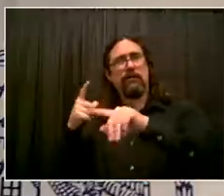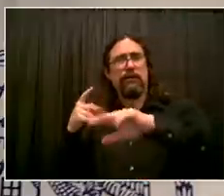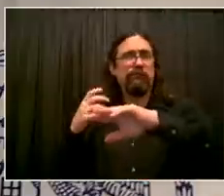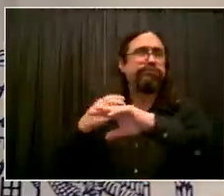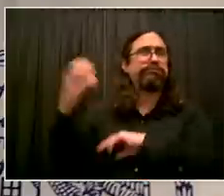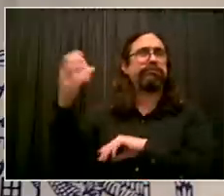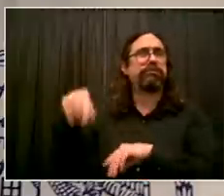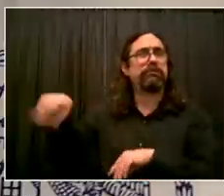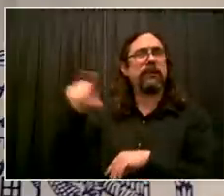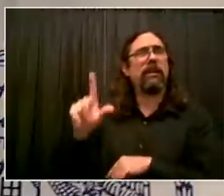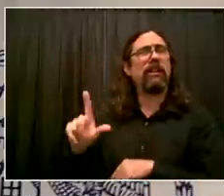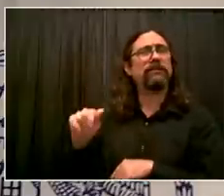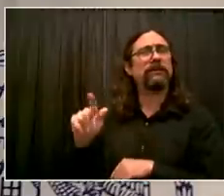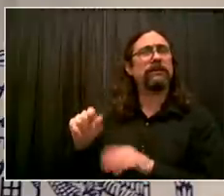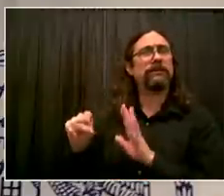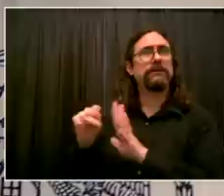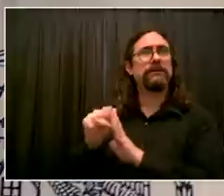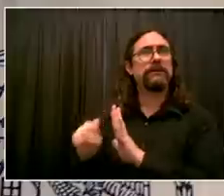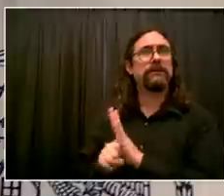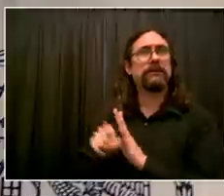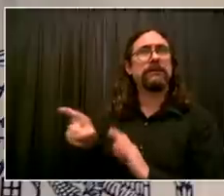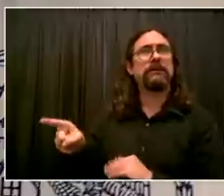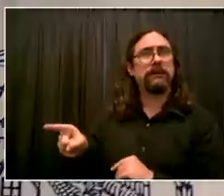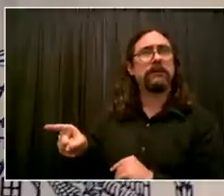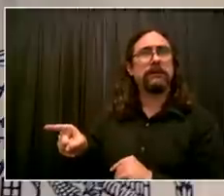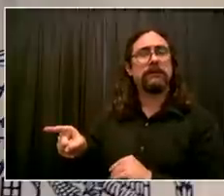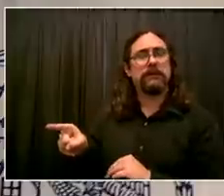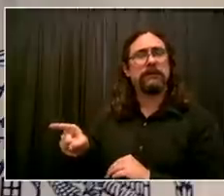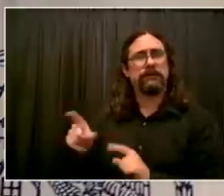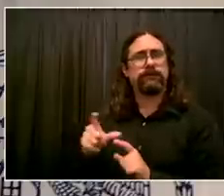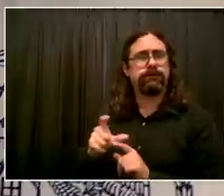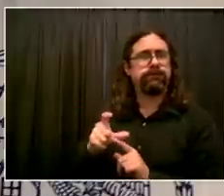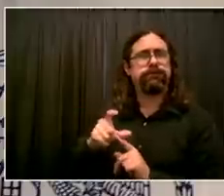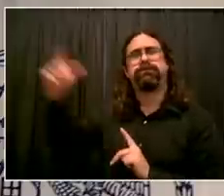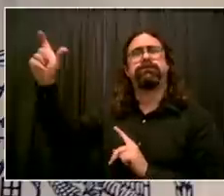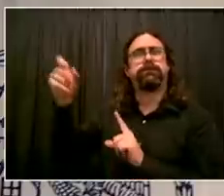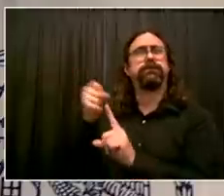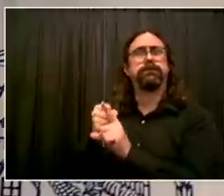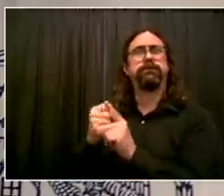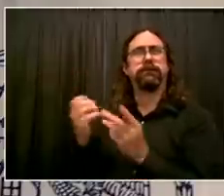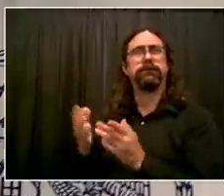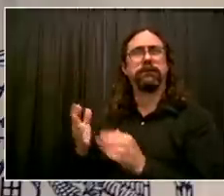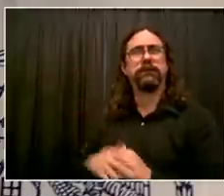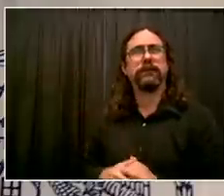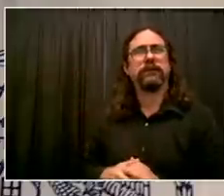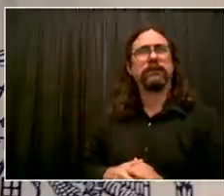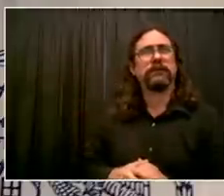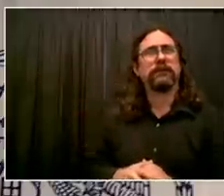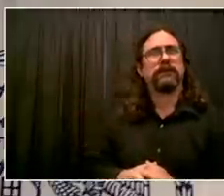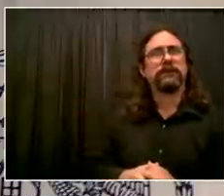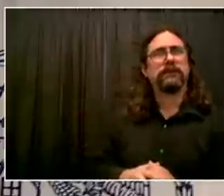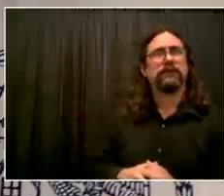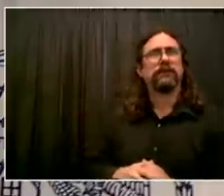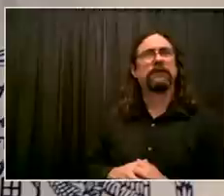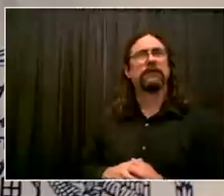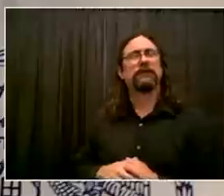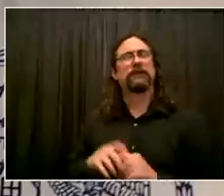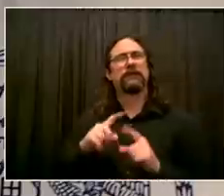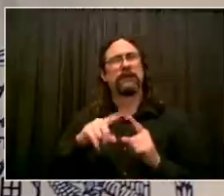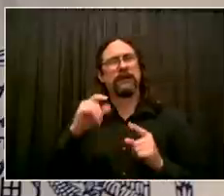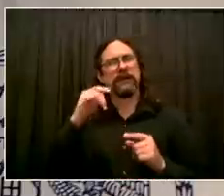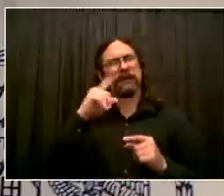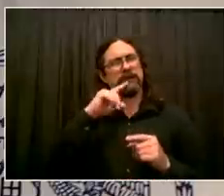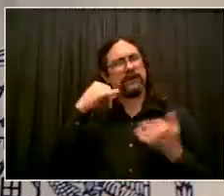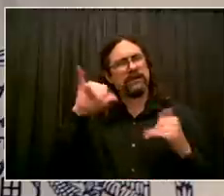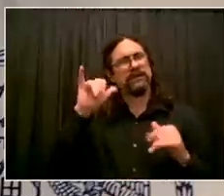hurricane could hit Louisiana over 1,000 miles away, travel inland across the United States, and still have the impact it had